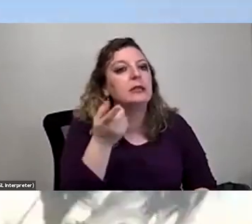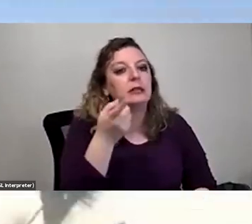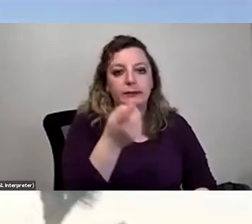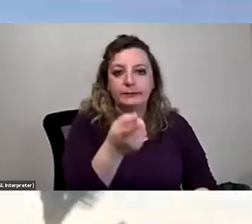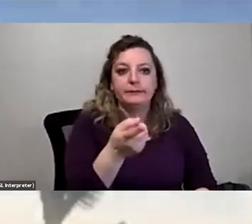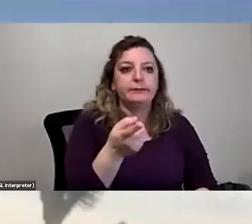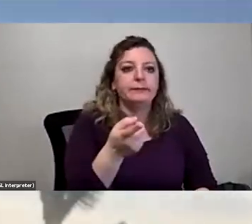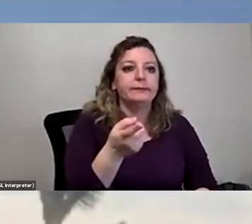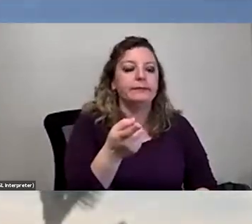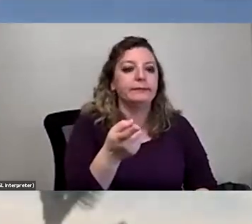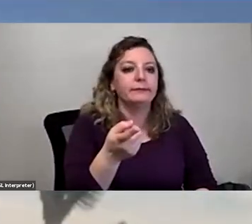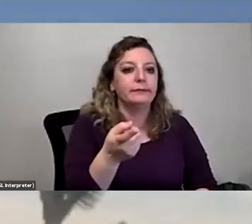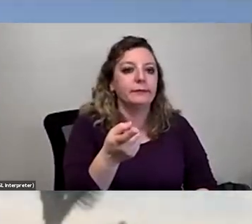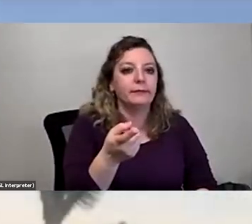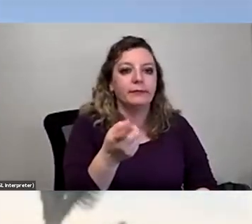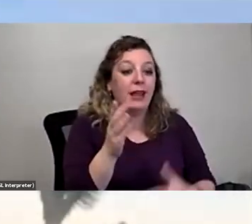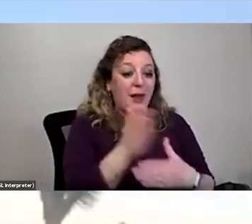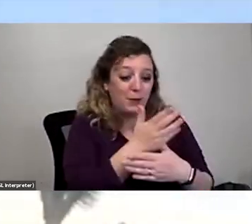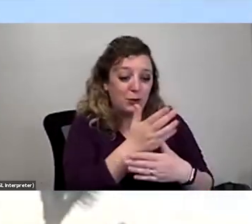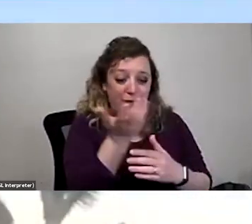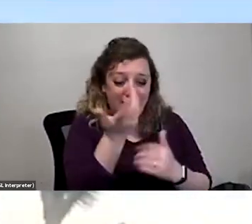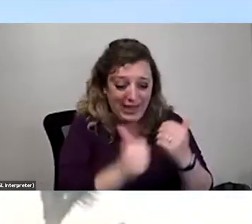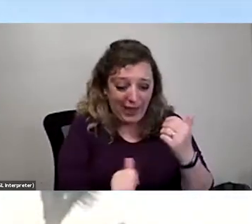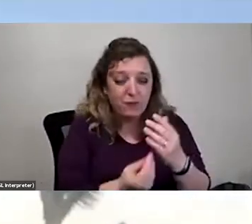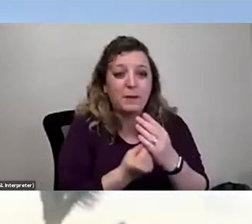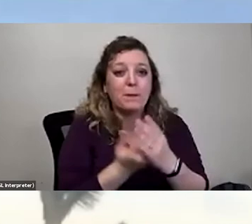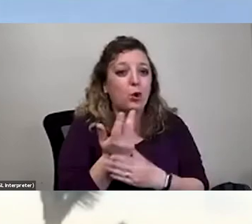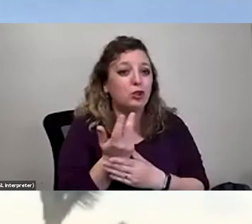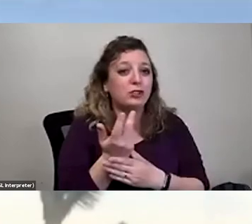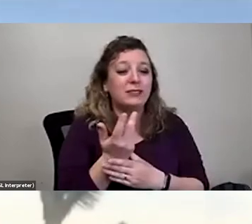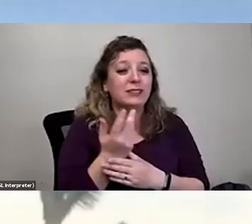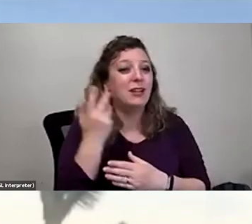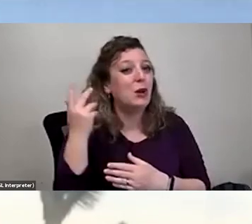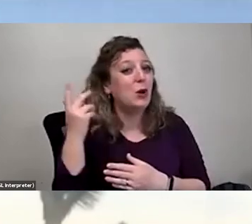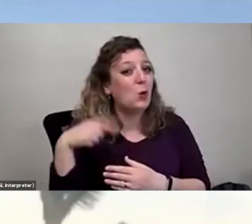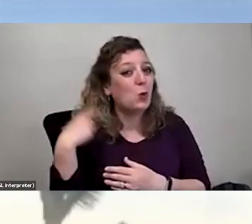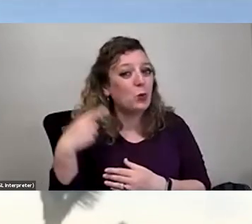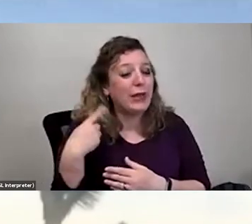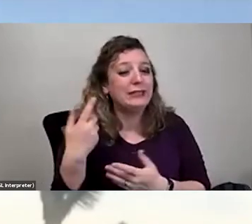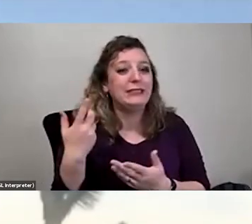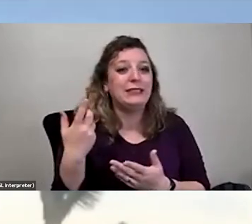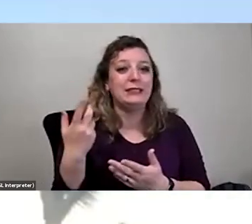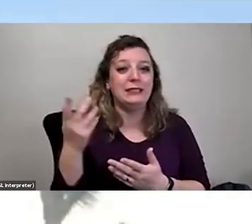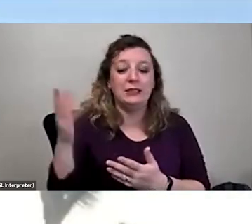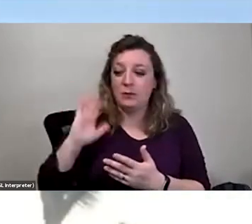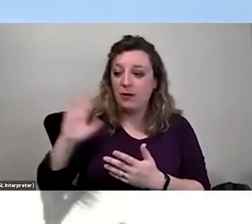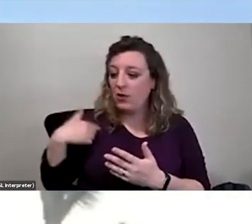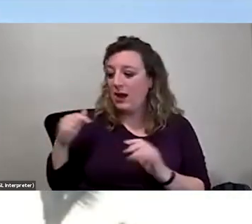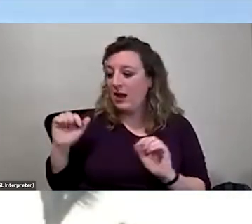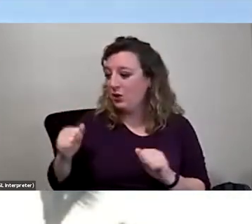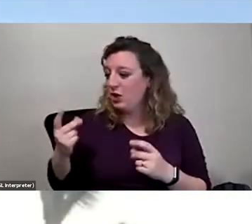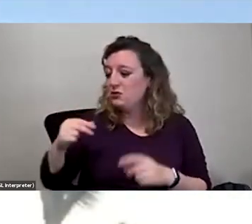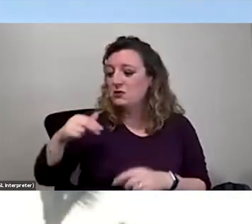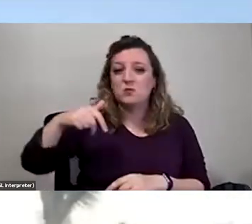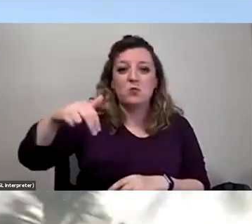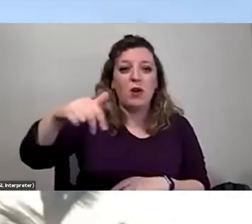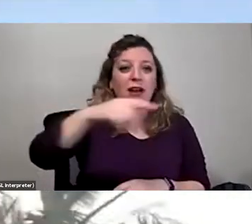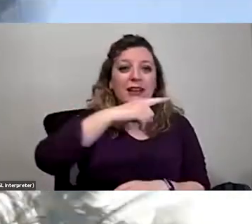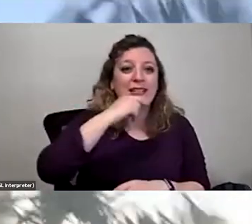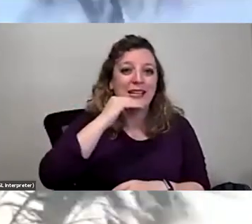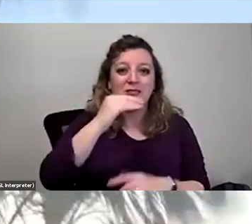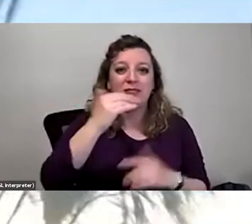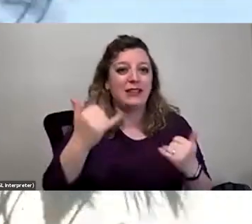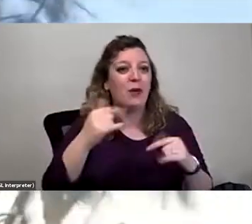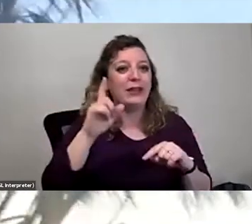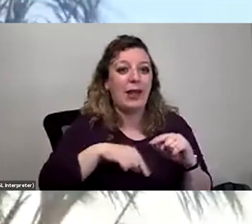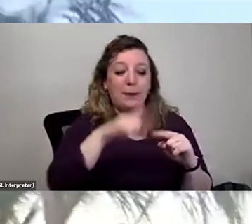just in between every bush. It's crazy to think about all the things that I used to be able to do just walking through the desert. And now I can't